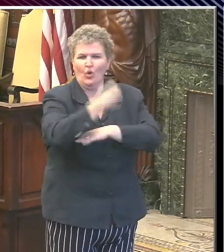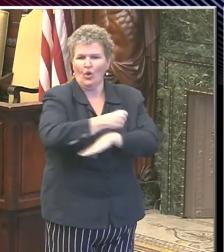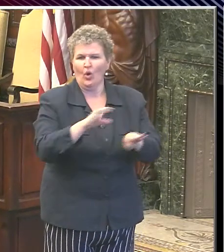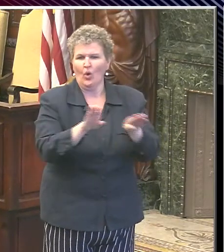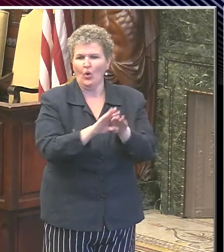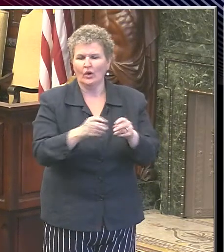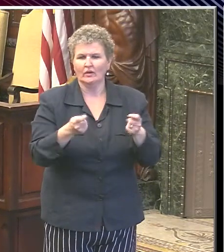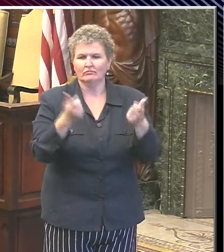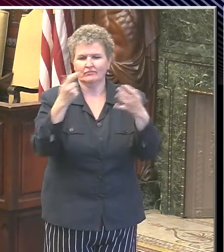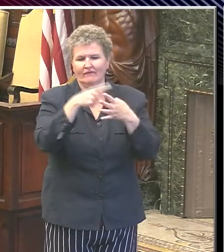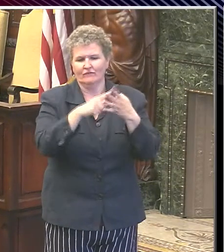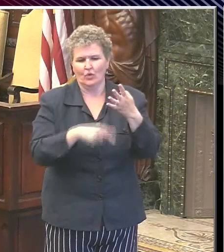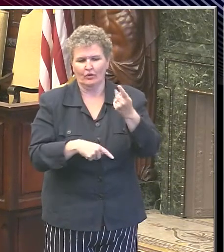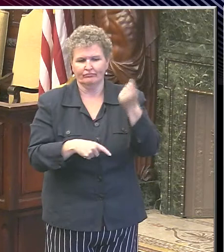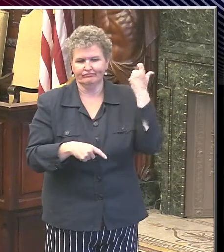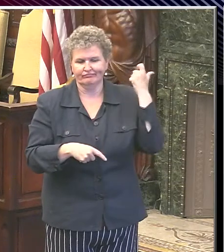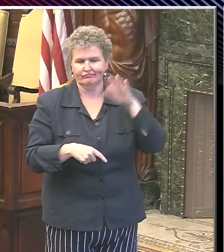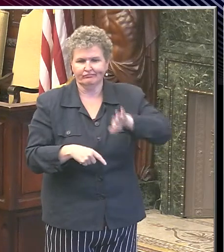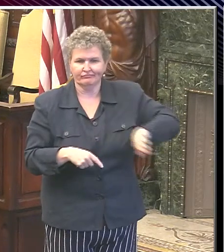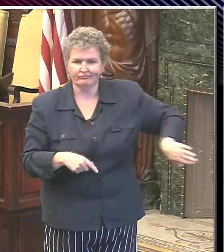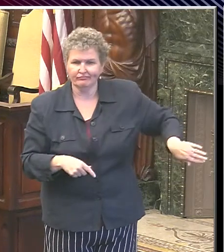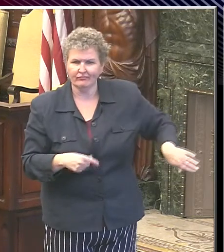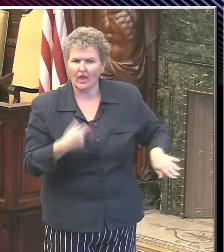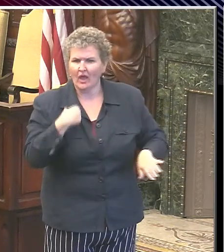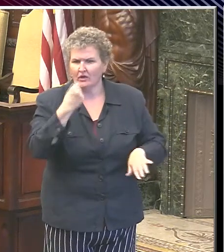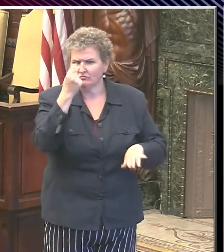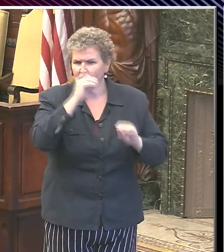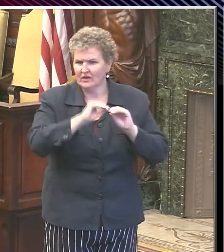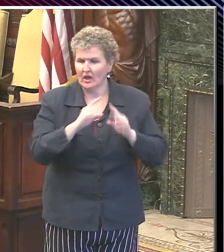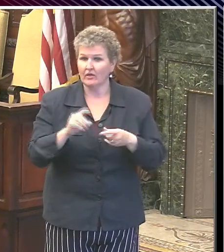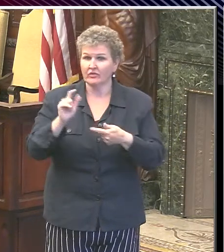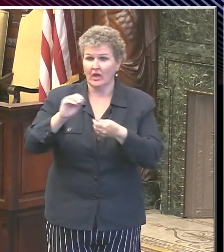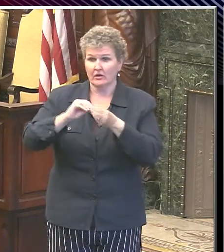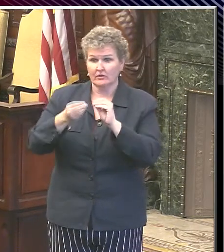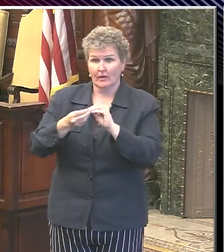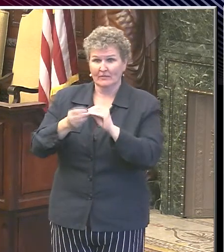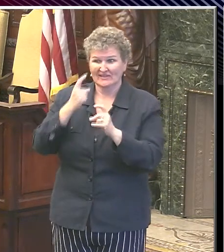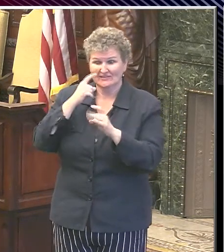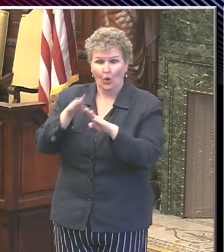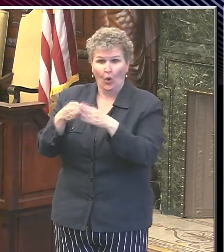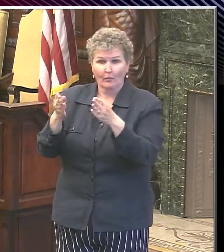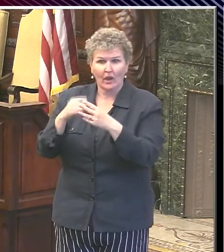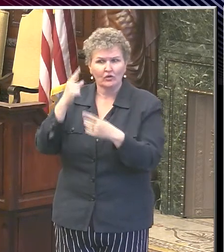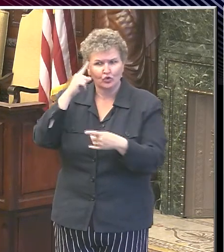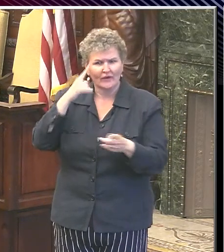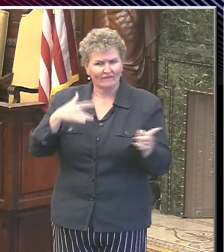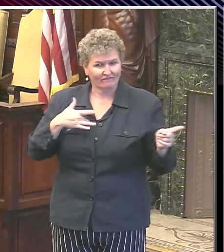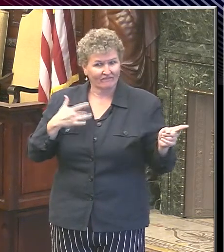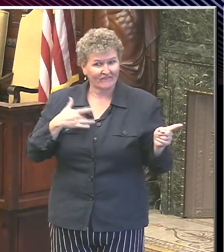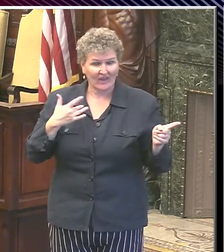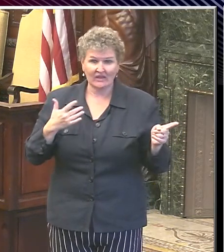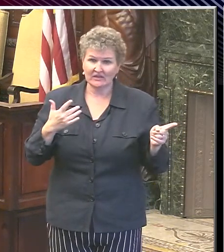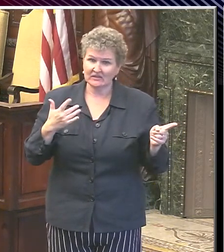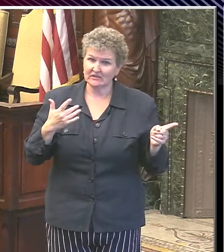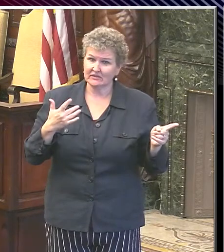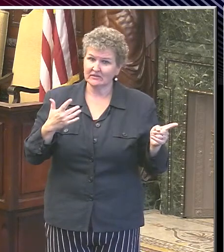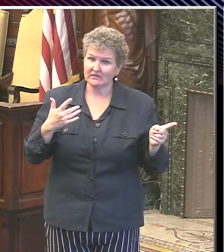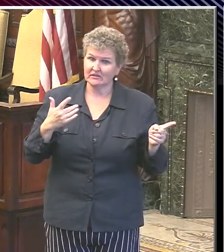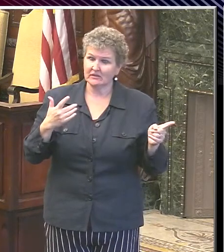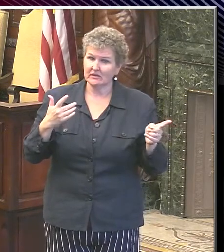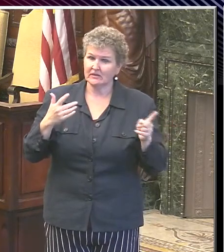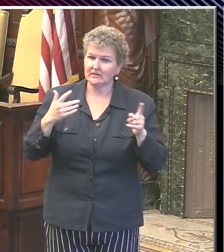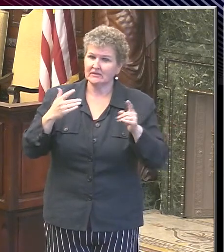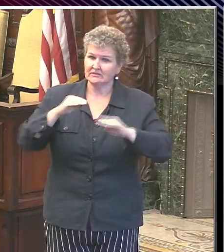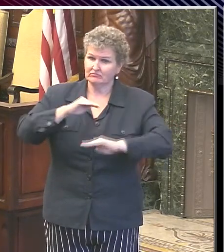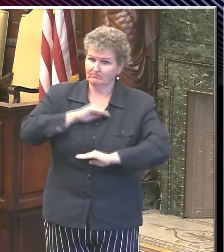Okay. And understanding that enrollment is just open, do you have a sense yet for whether there's less demand this year